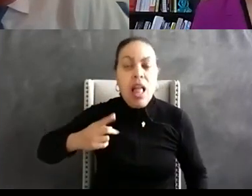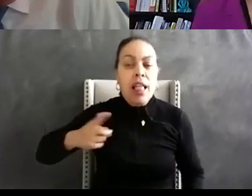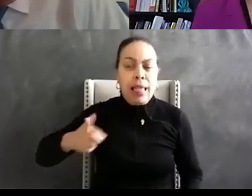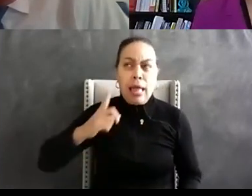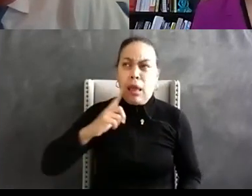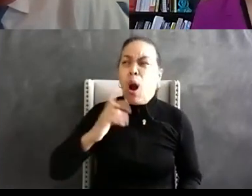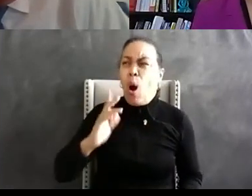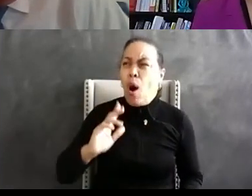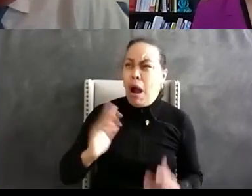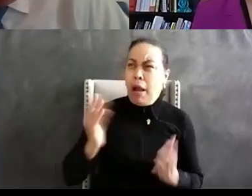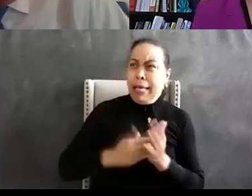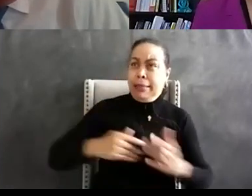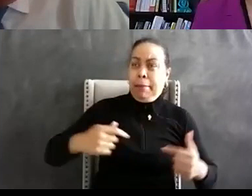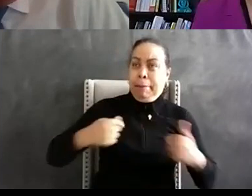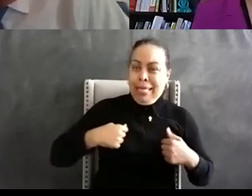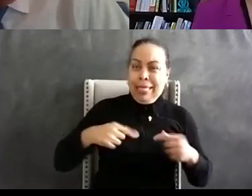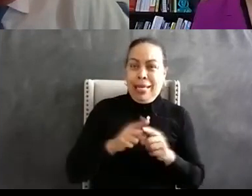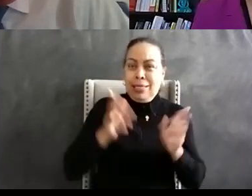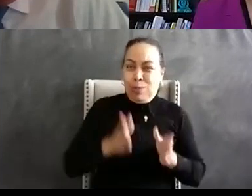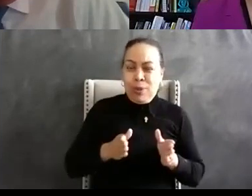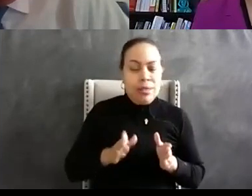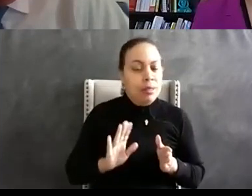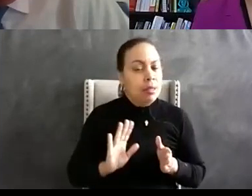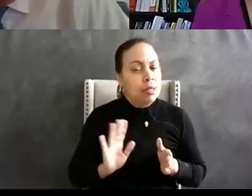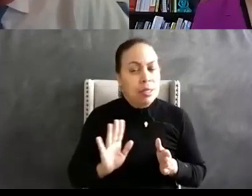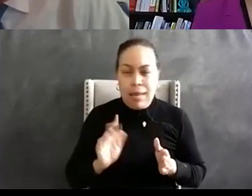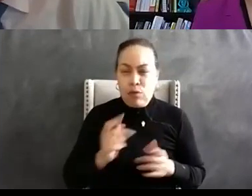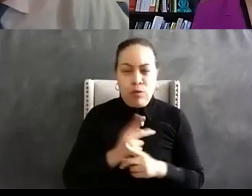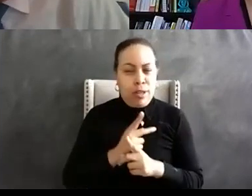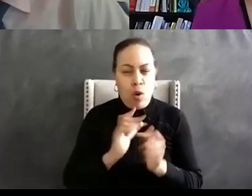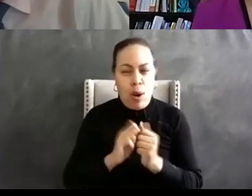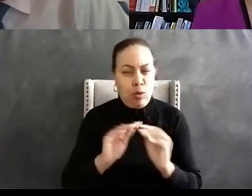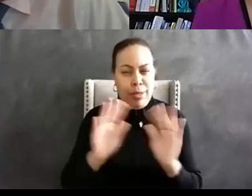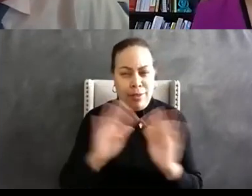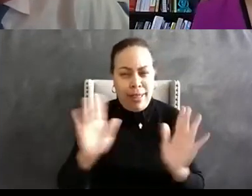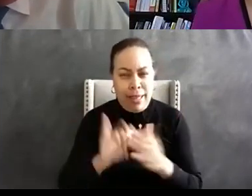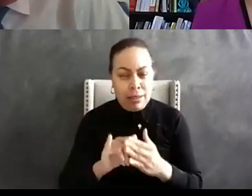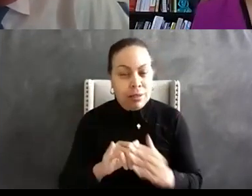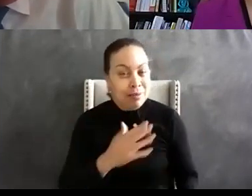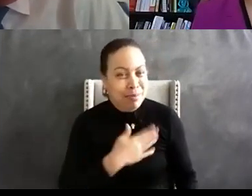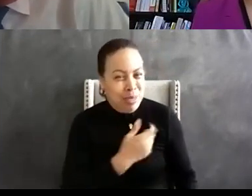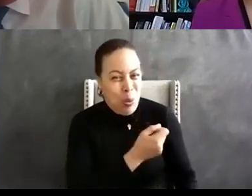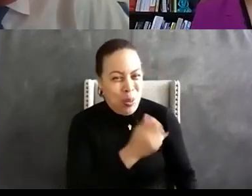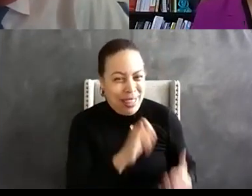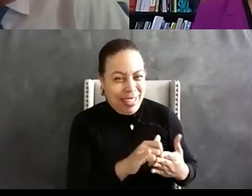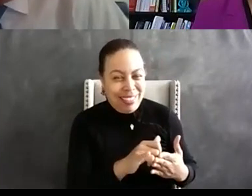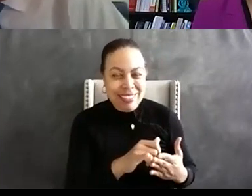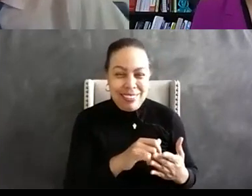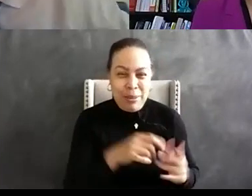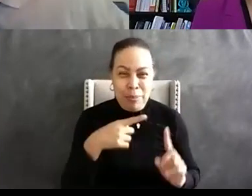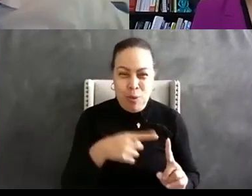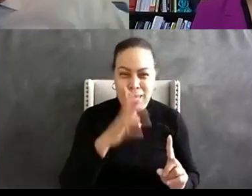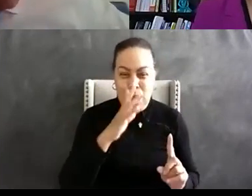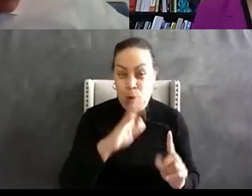and we have to figure out how to how to flush that out so hold that i'm going to get back to that with the